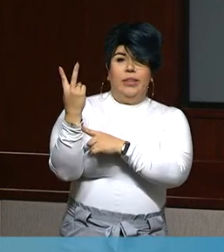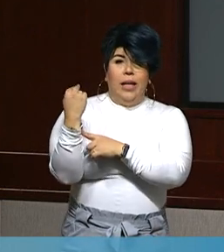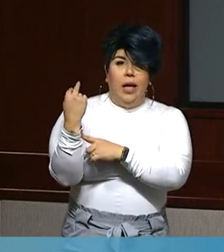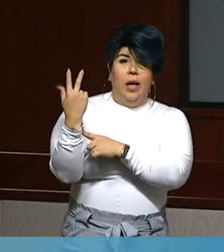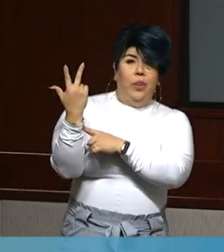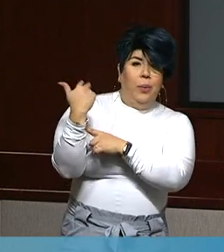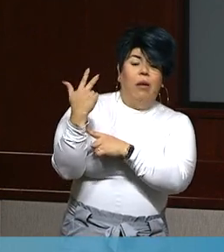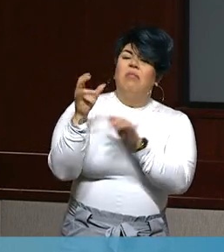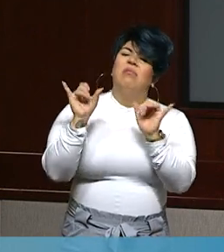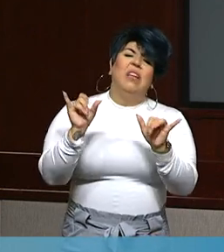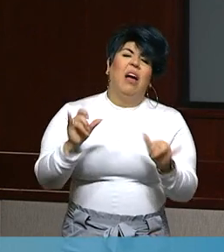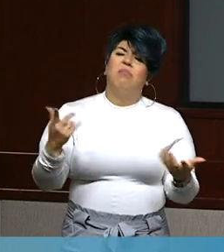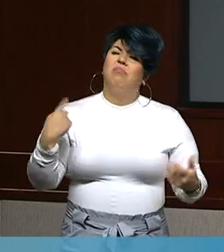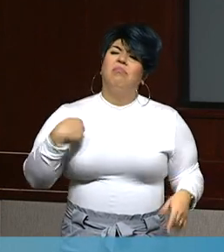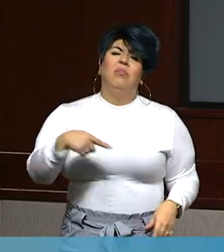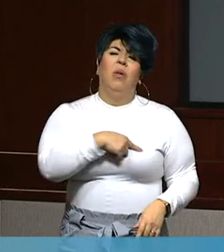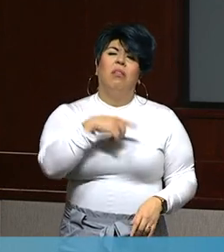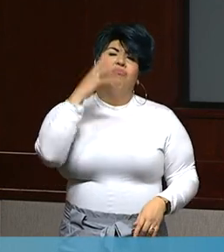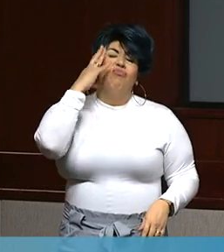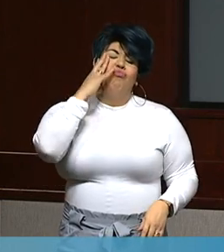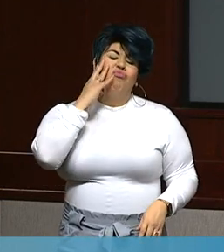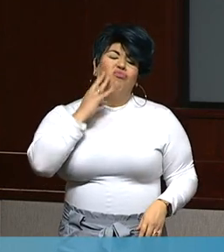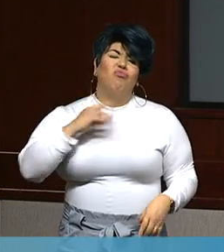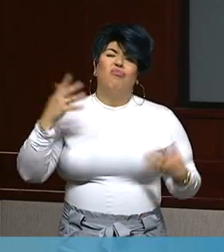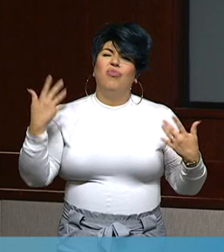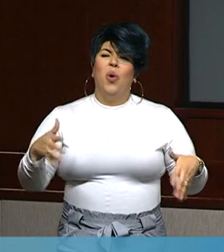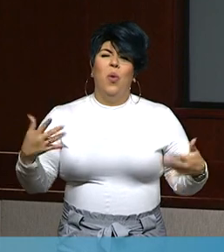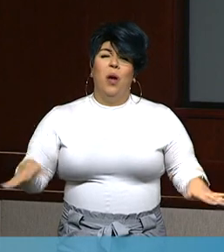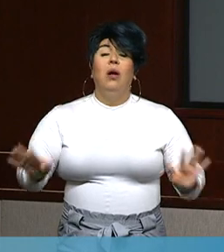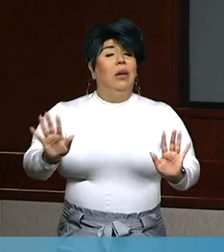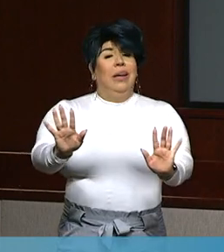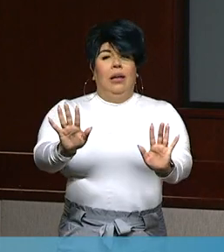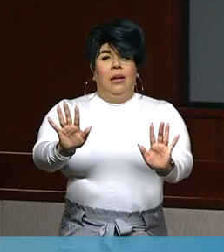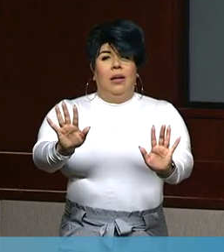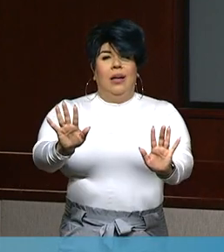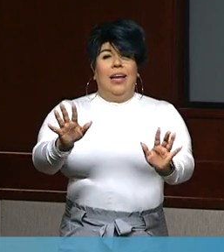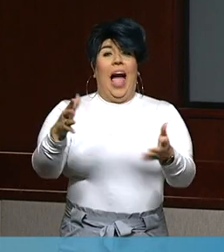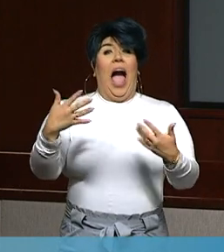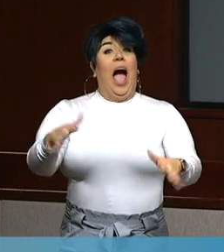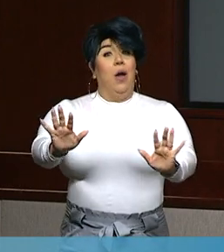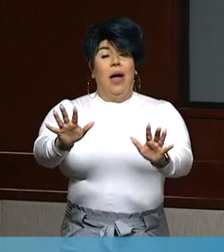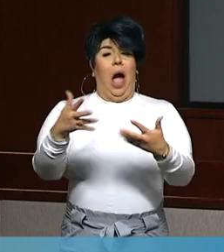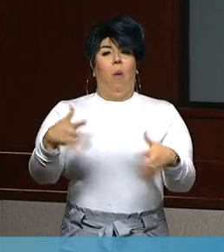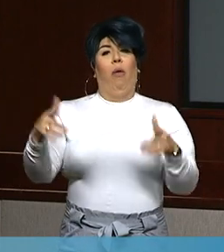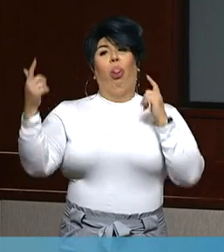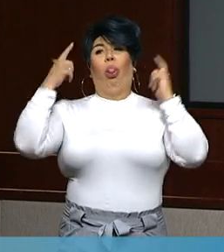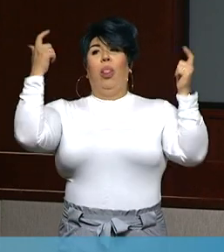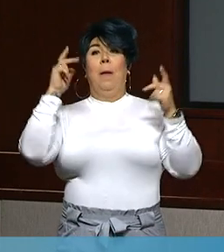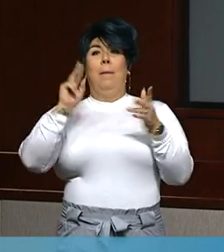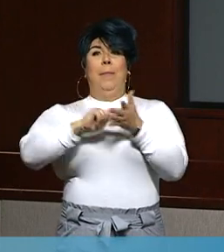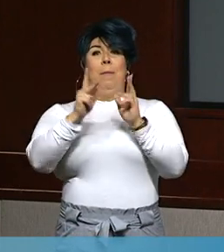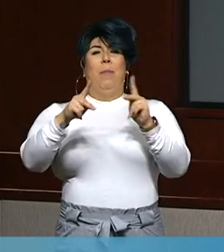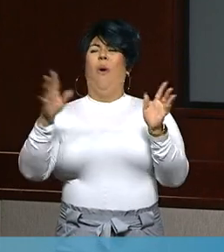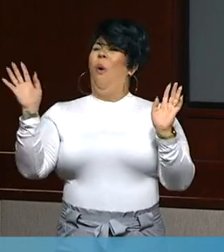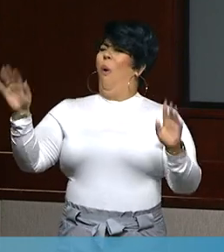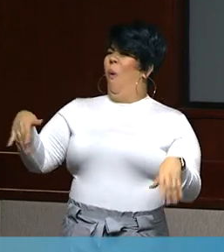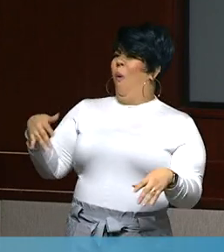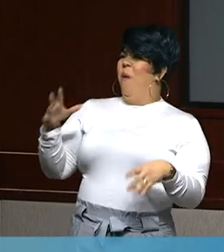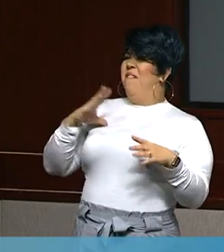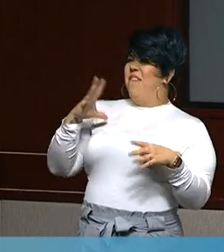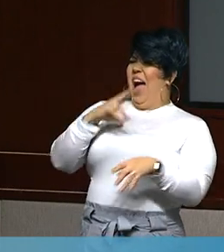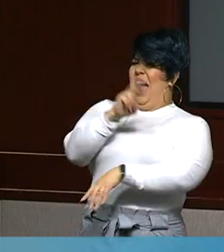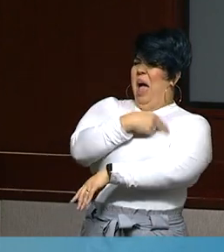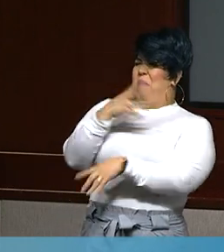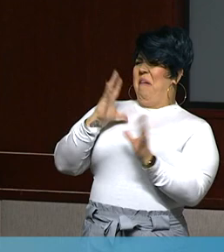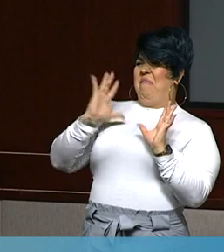as it is today. And I say that, again, not to let people say, oh, we're fine. We can go out and do whatever we want. But to